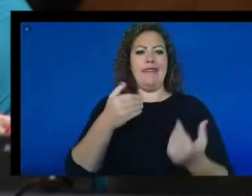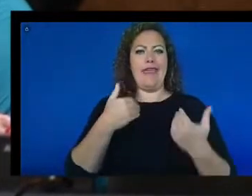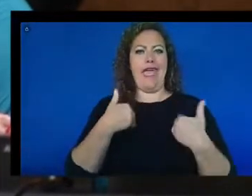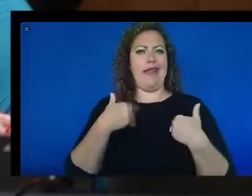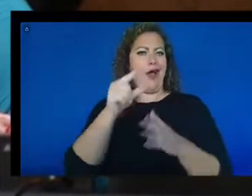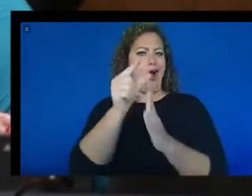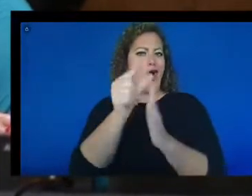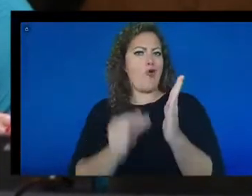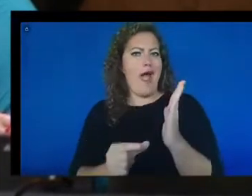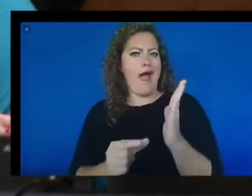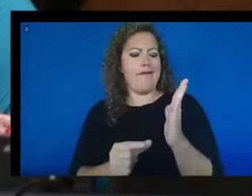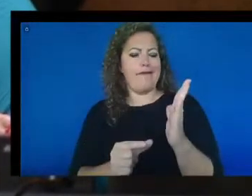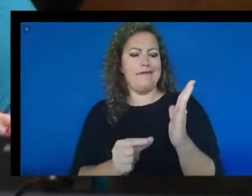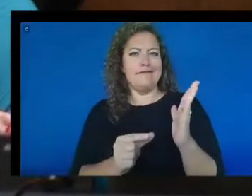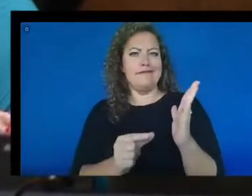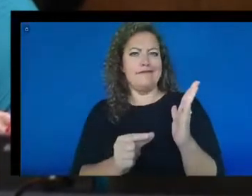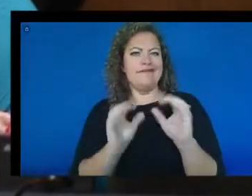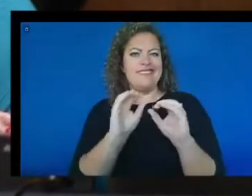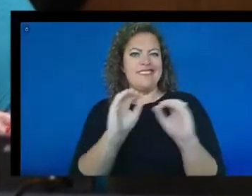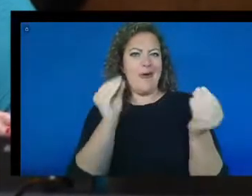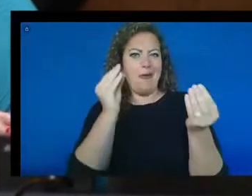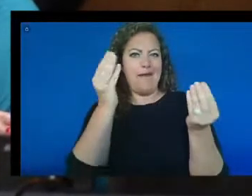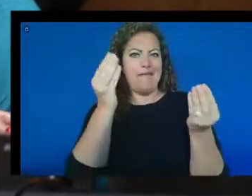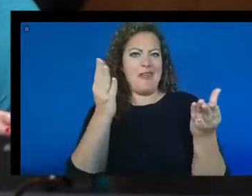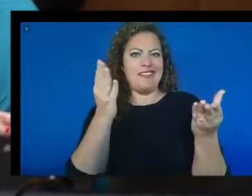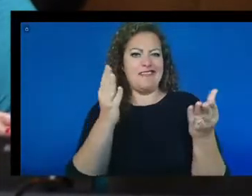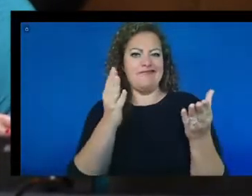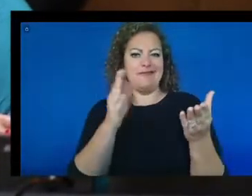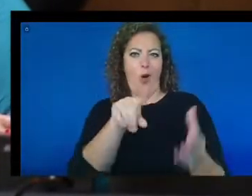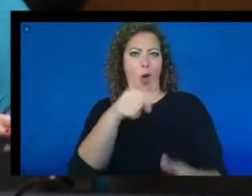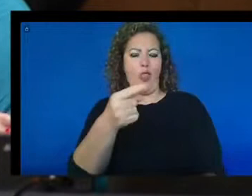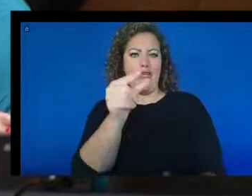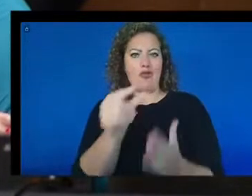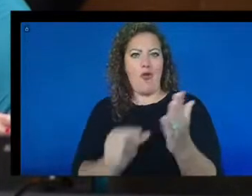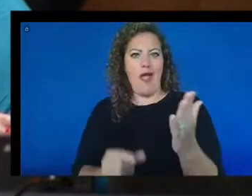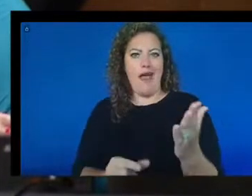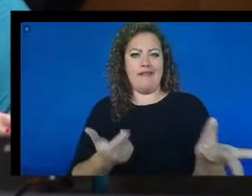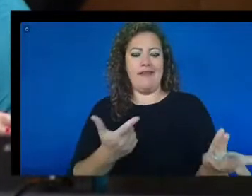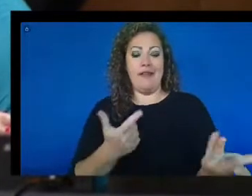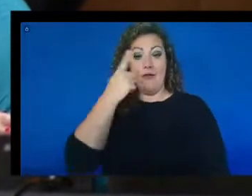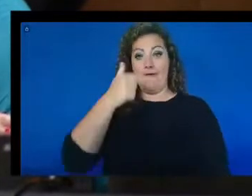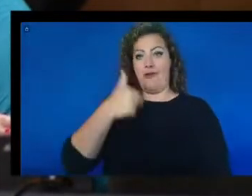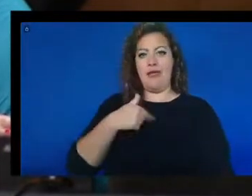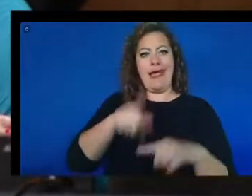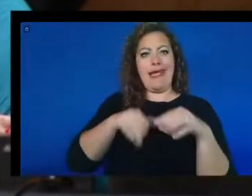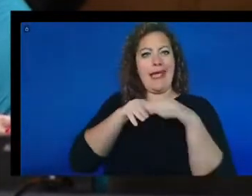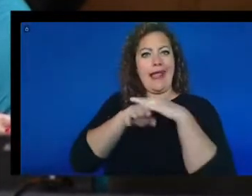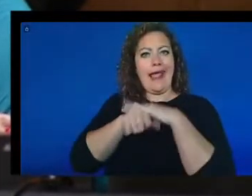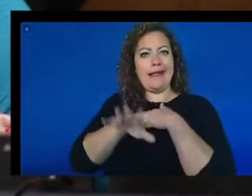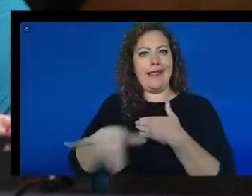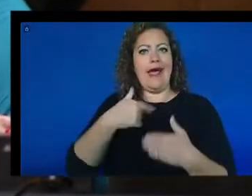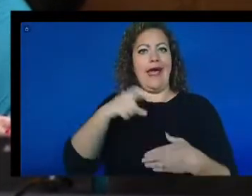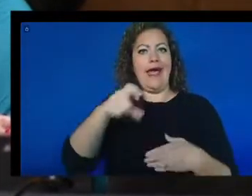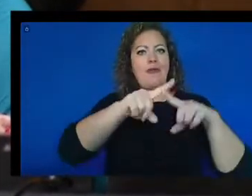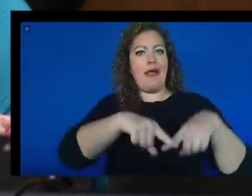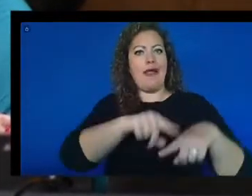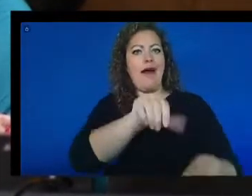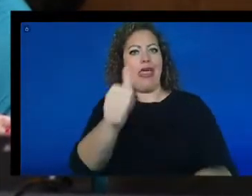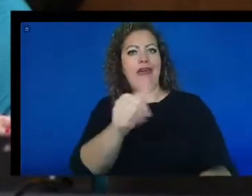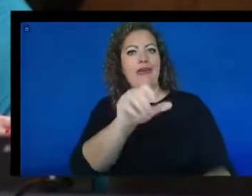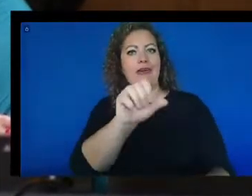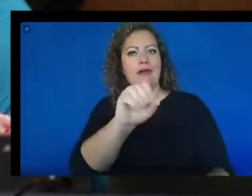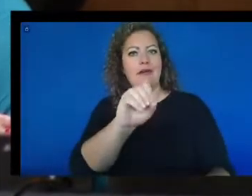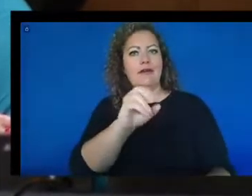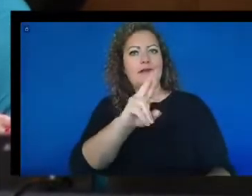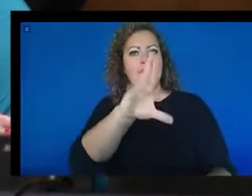so, you know, for me, that was, I have to rely on other sources. Now, I'm very, very fortunate that I have a very supportive